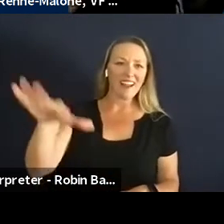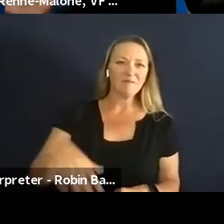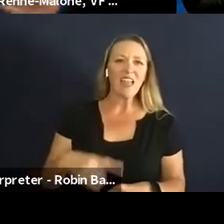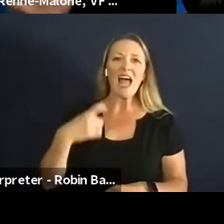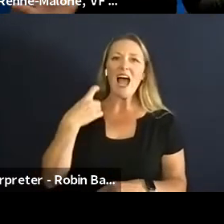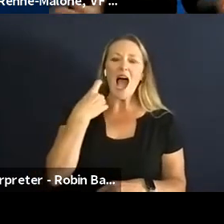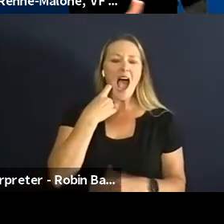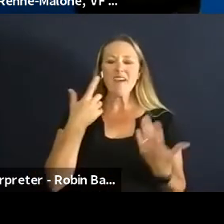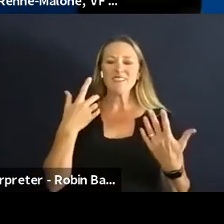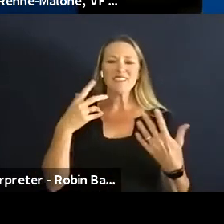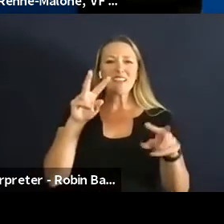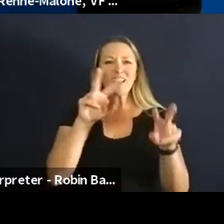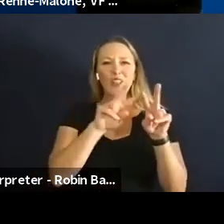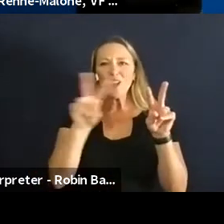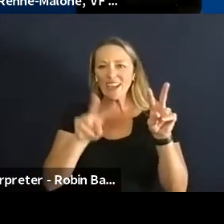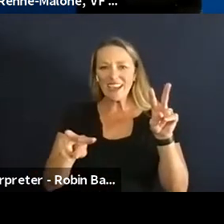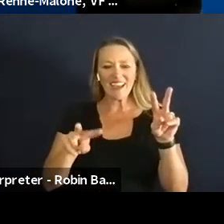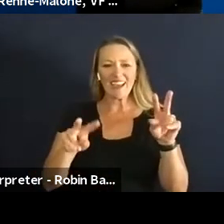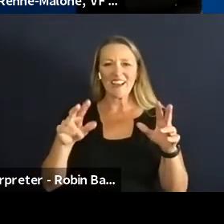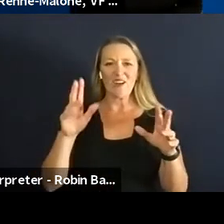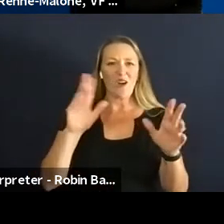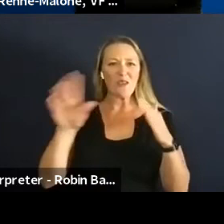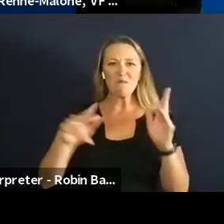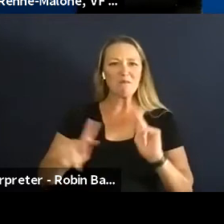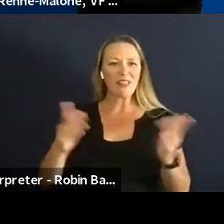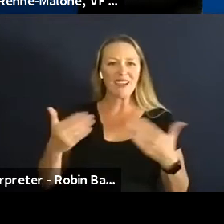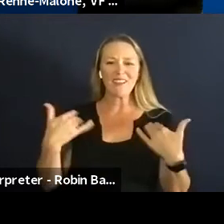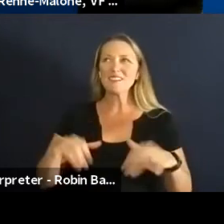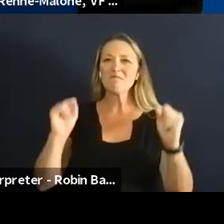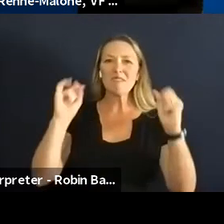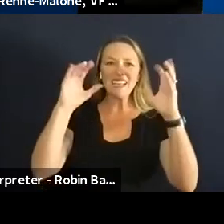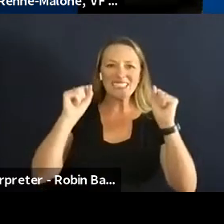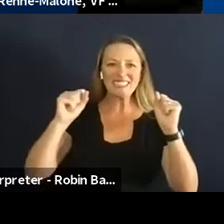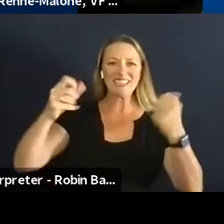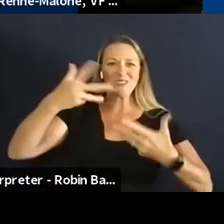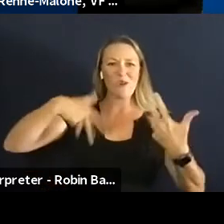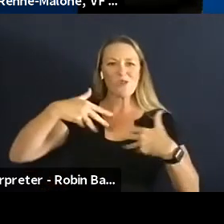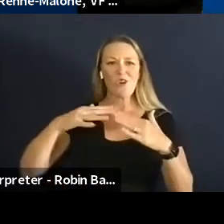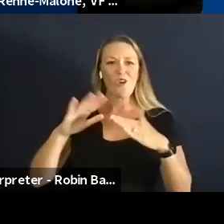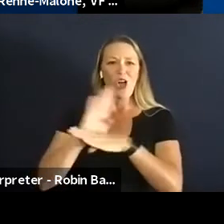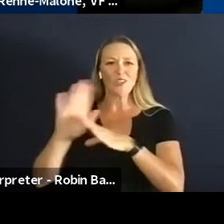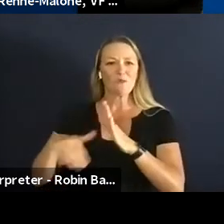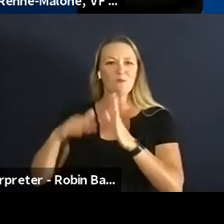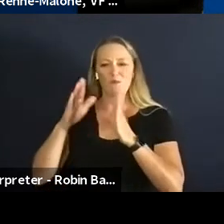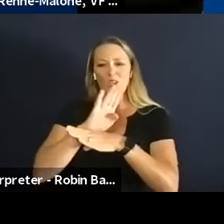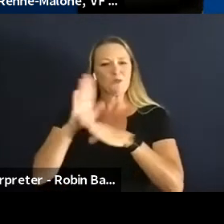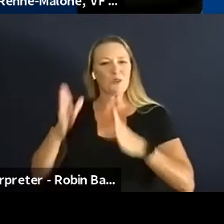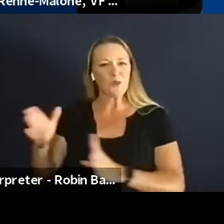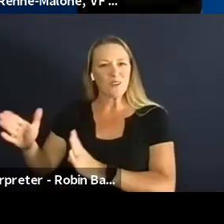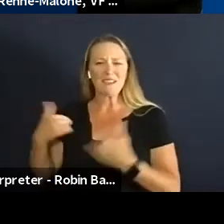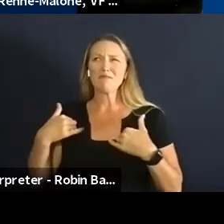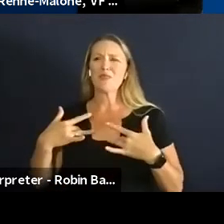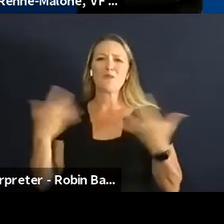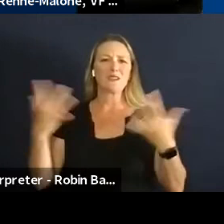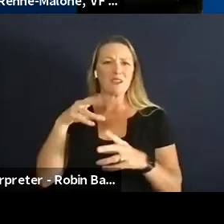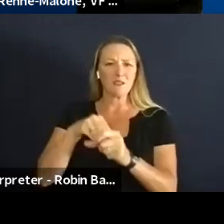admiring everyone on the zoom call today. There's so many amazing social entrepreneurs so I'm really honored to be a part of this group today. So one of